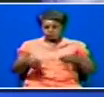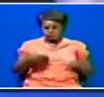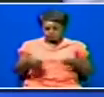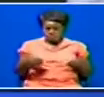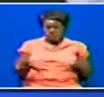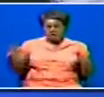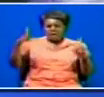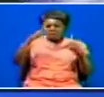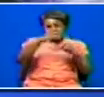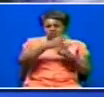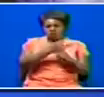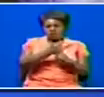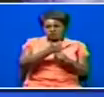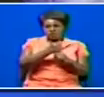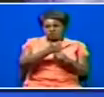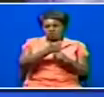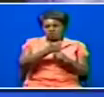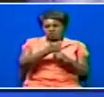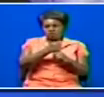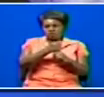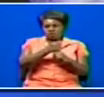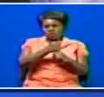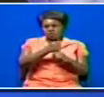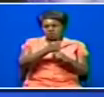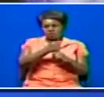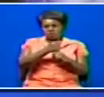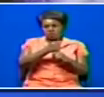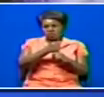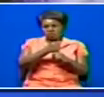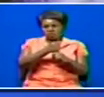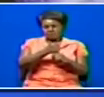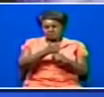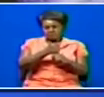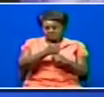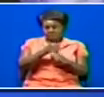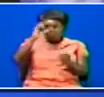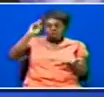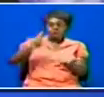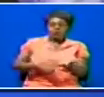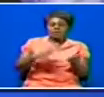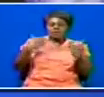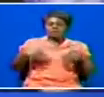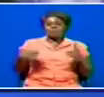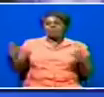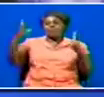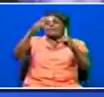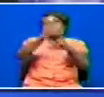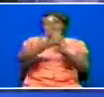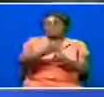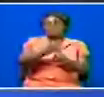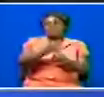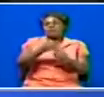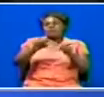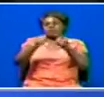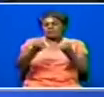achieved, as Daddy Owen rightly put it, it is paying tribute to people who have made exceptional input in the